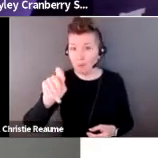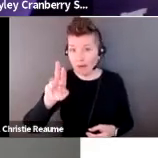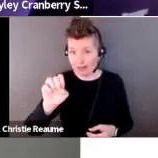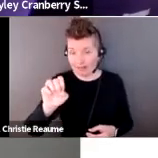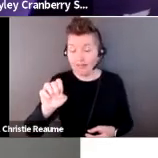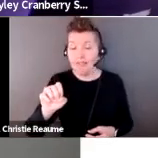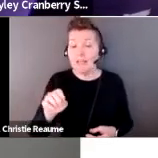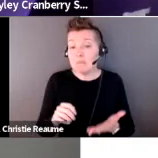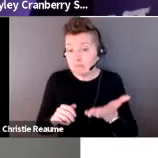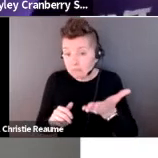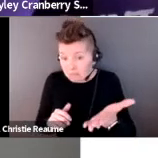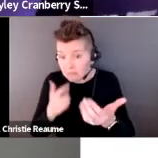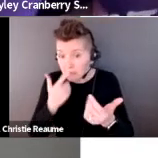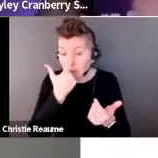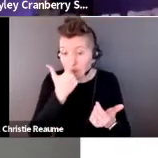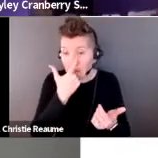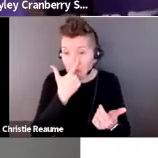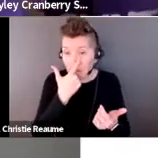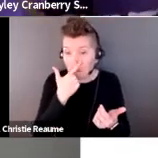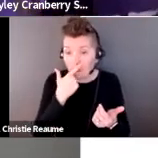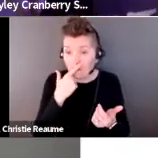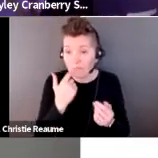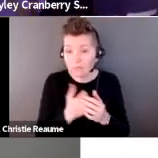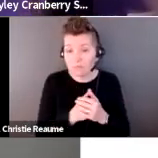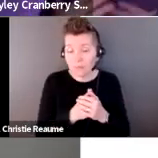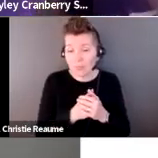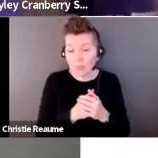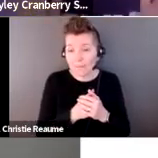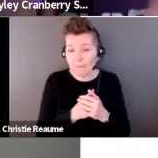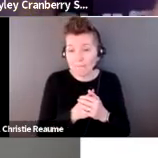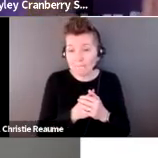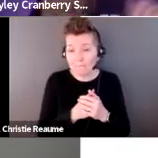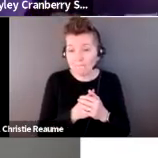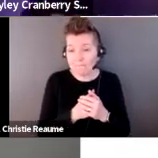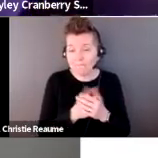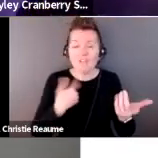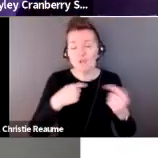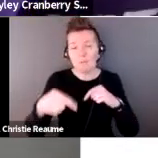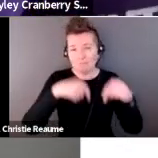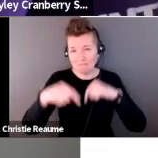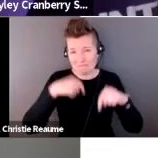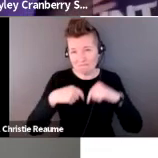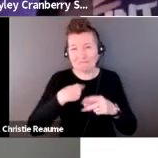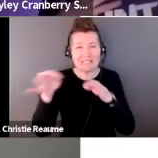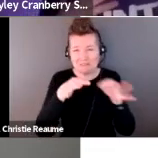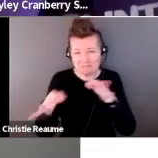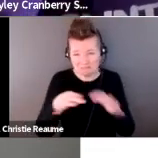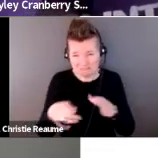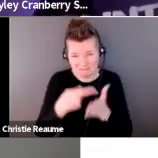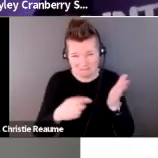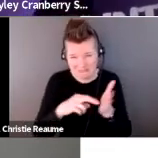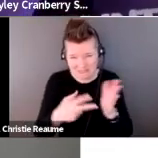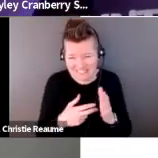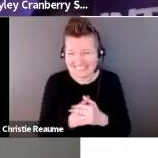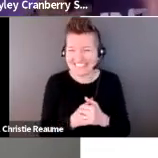a piece that sort of. So let me let me go back a little bit. A lot of my practice